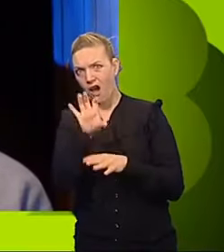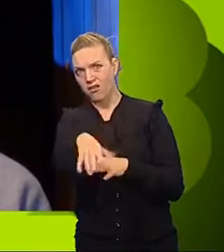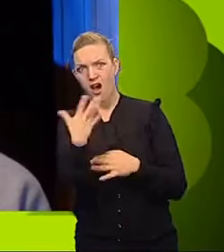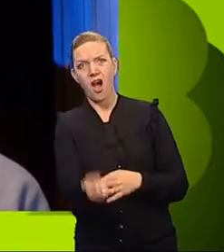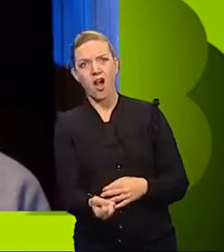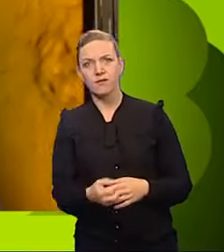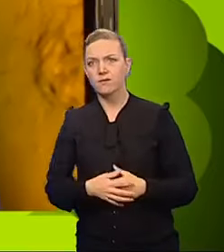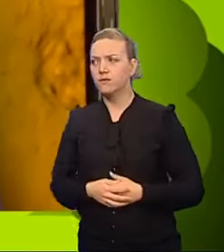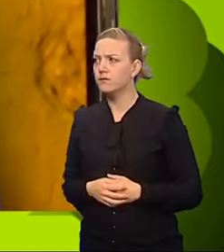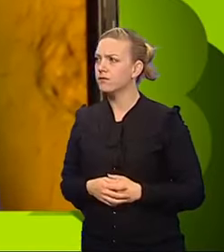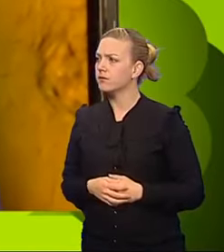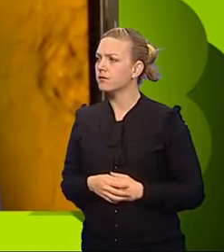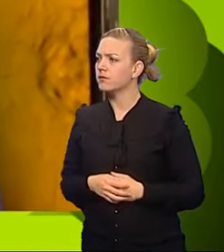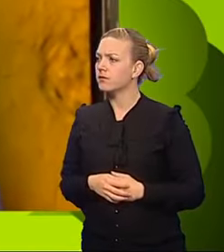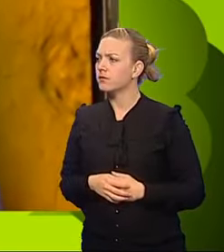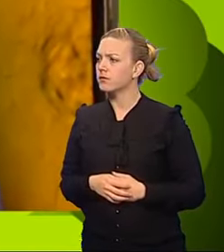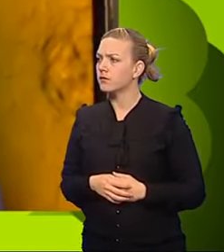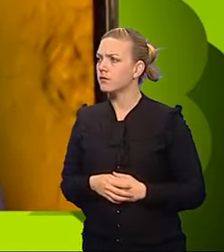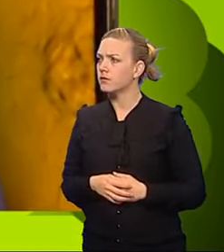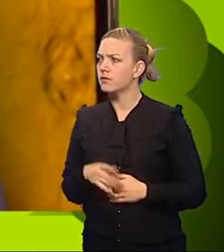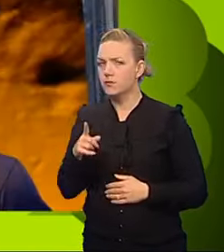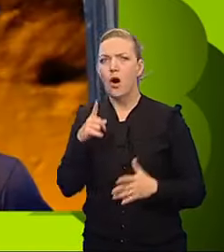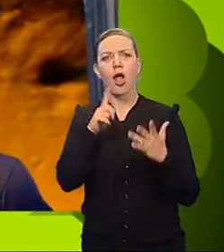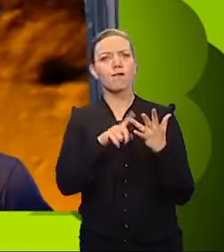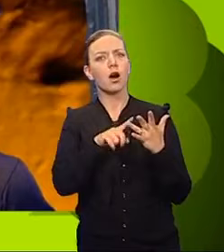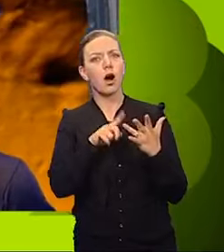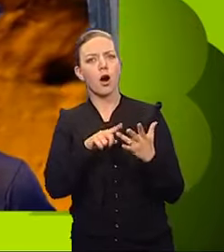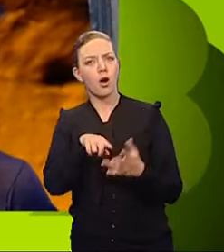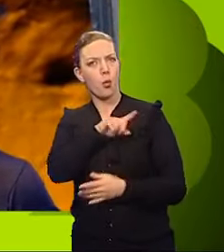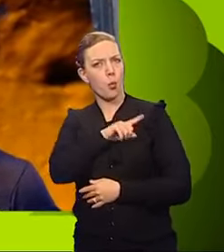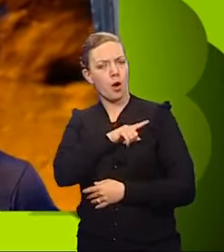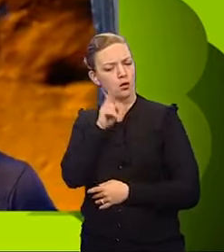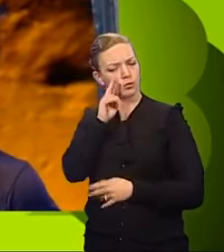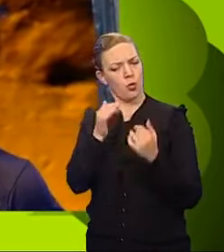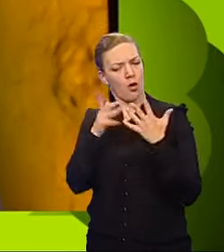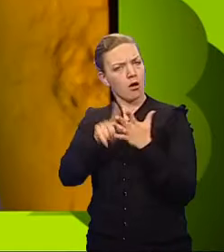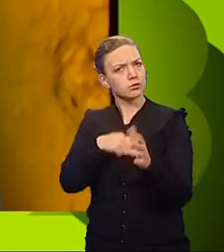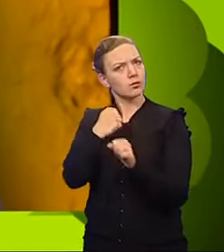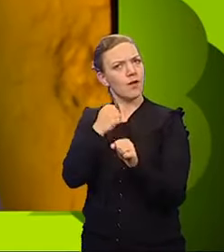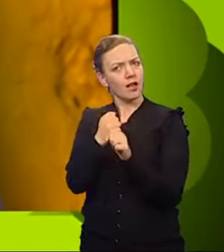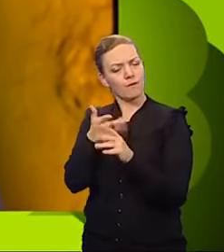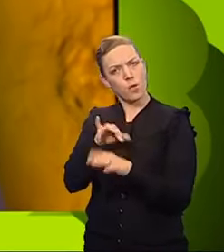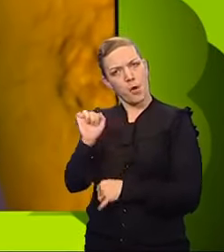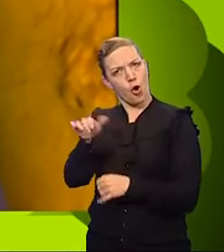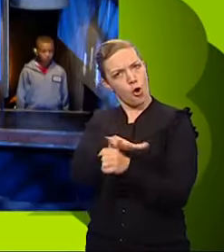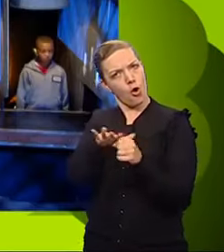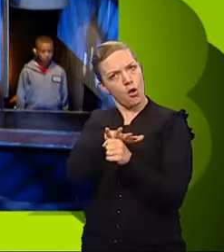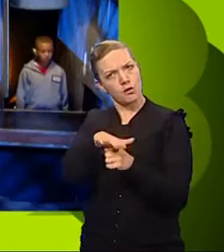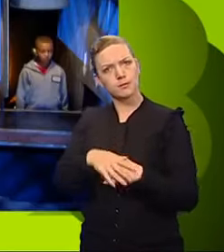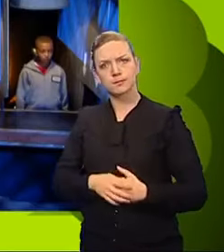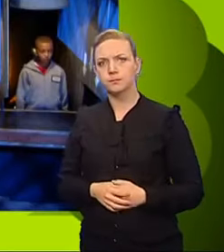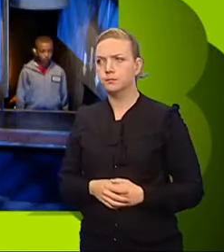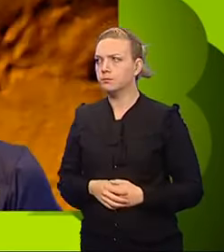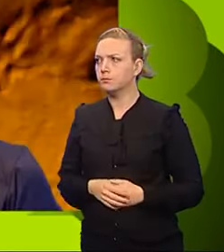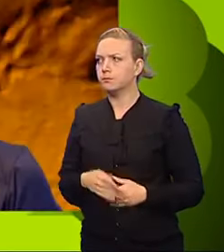front of her. Tom. I think the saboteur was Olivia because I saw loads of eggs coming from her direction. You